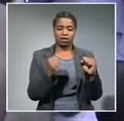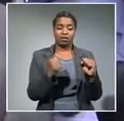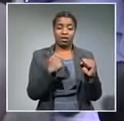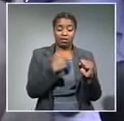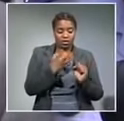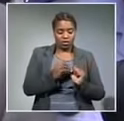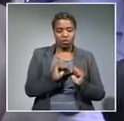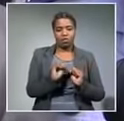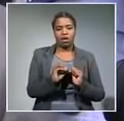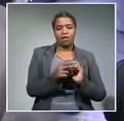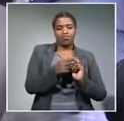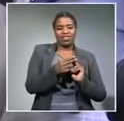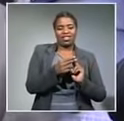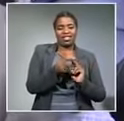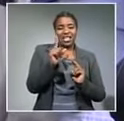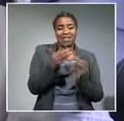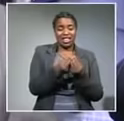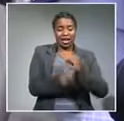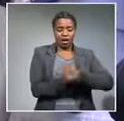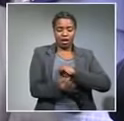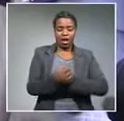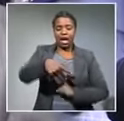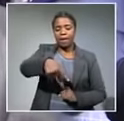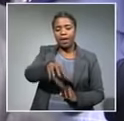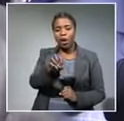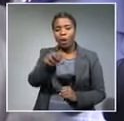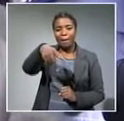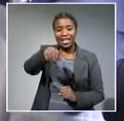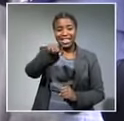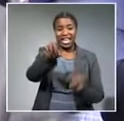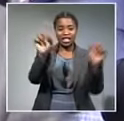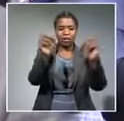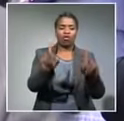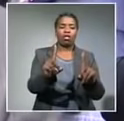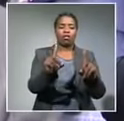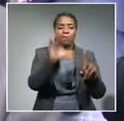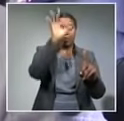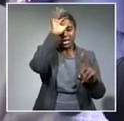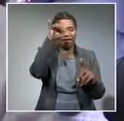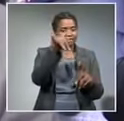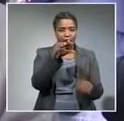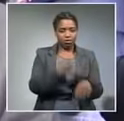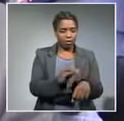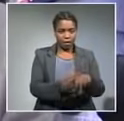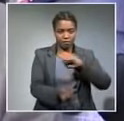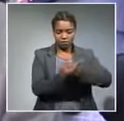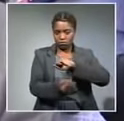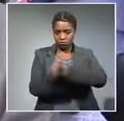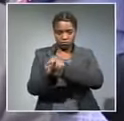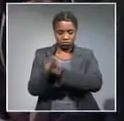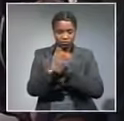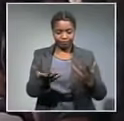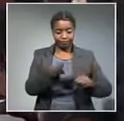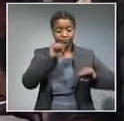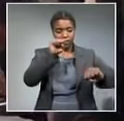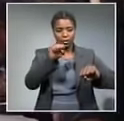units that deal with the matters and POP they have that when people they are having they are they are having they are